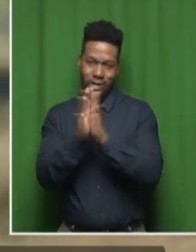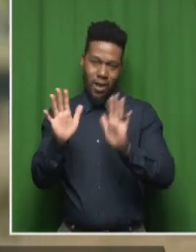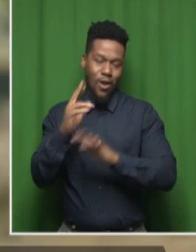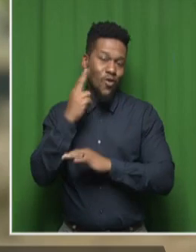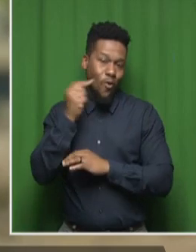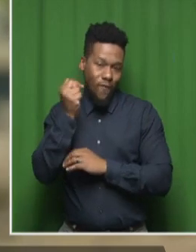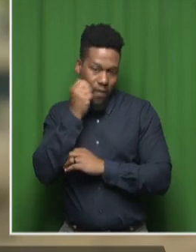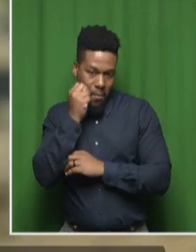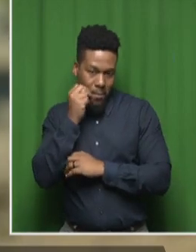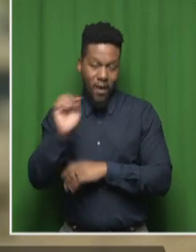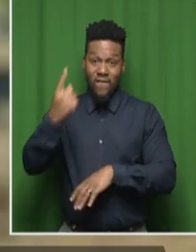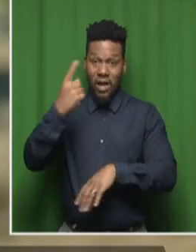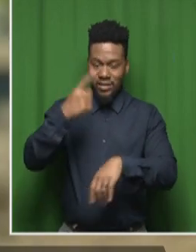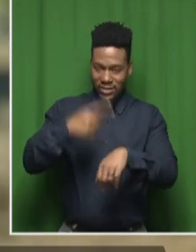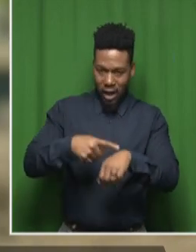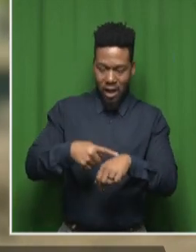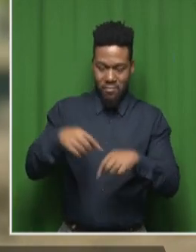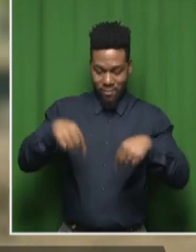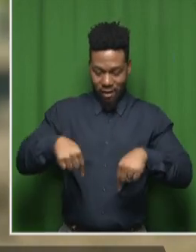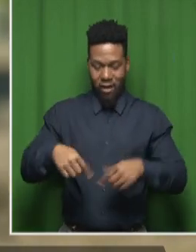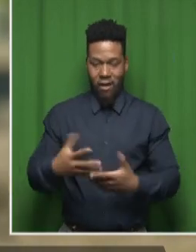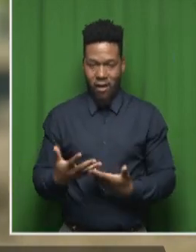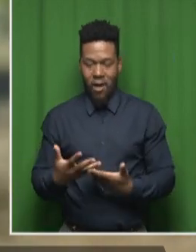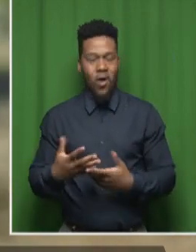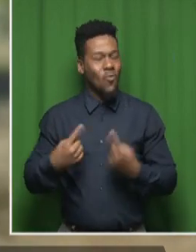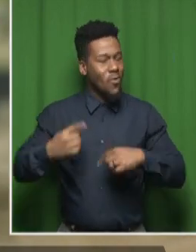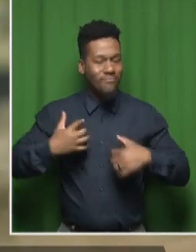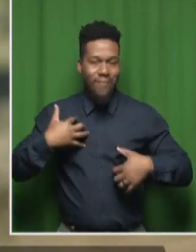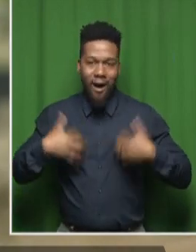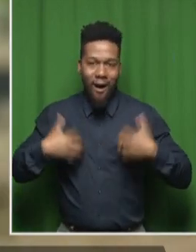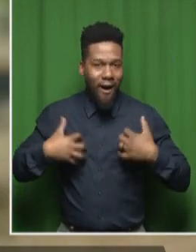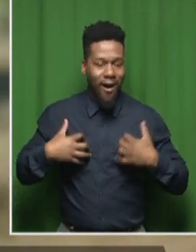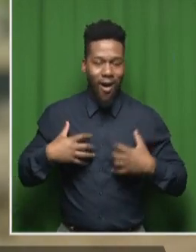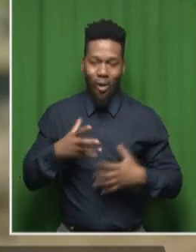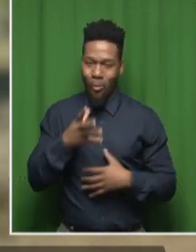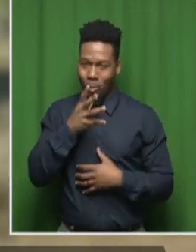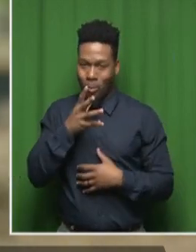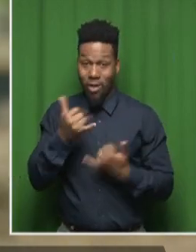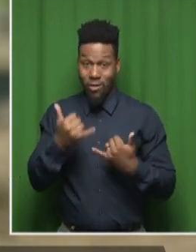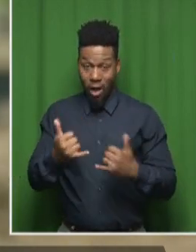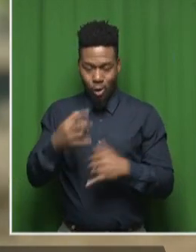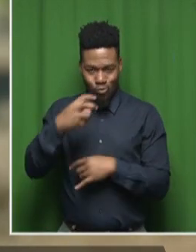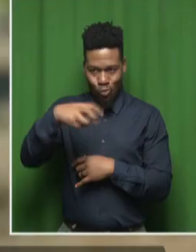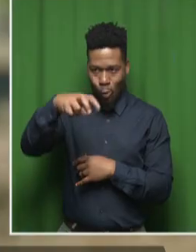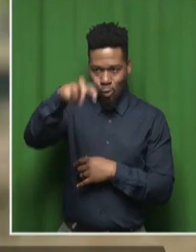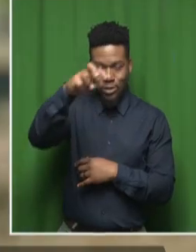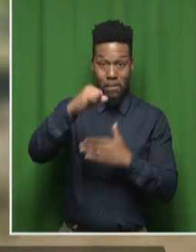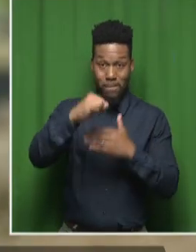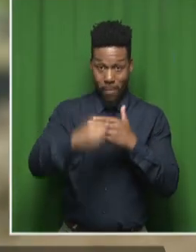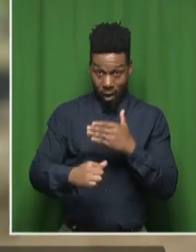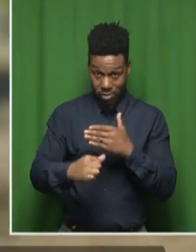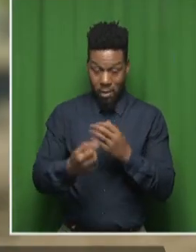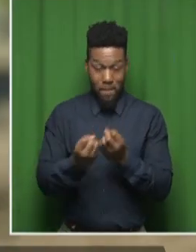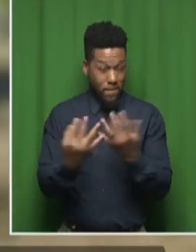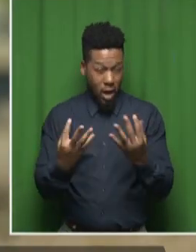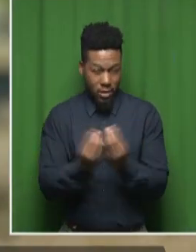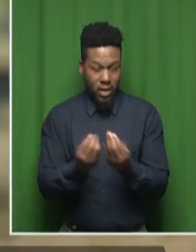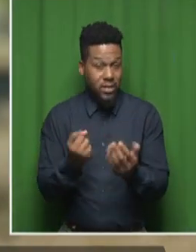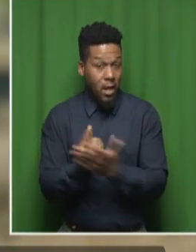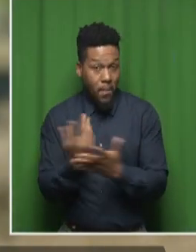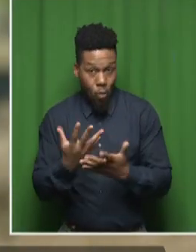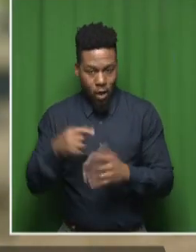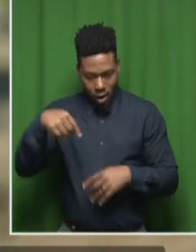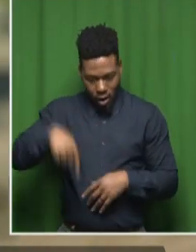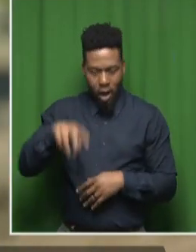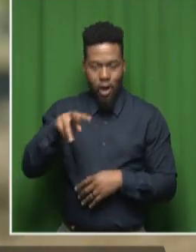Africa. So we're very, very excited. And since it's Tourism Month, most of the activities will be happening in the Northern Cape. So this is